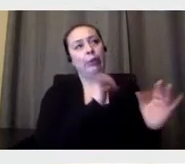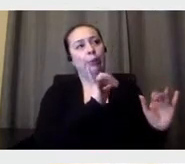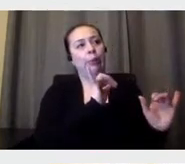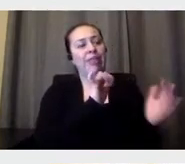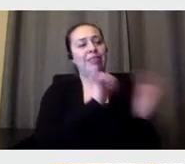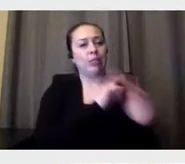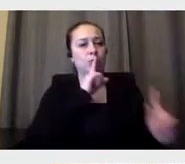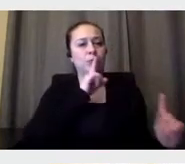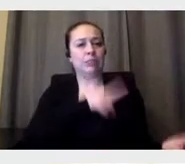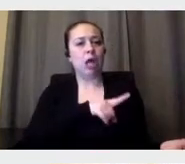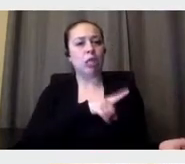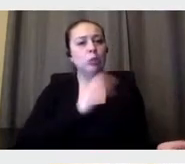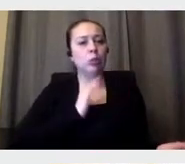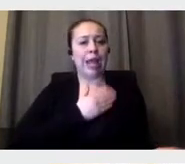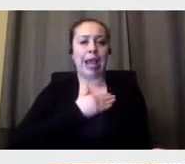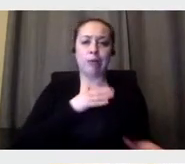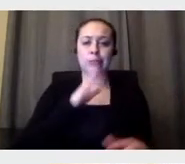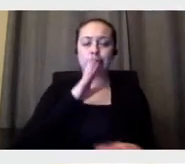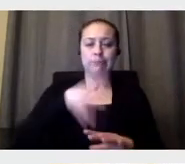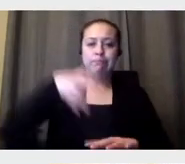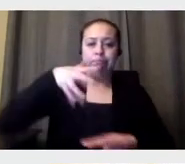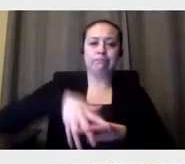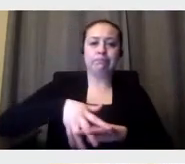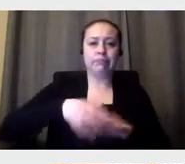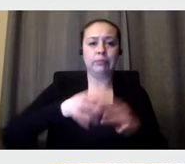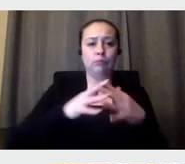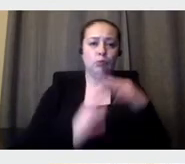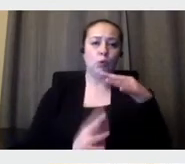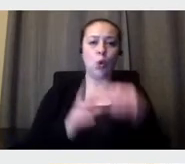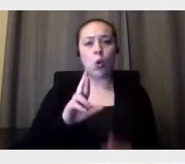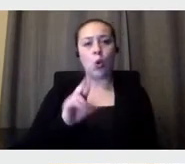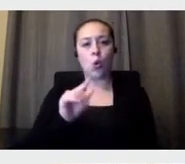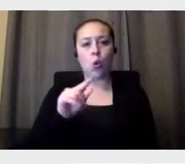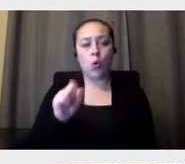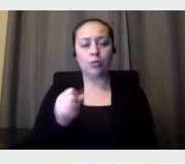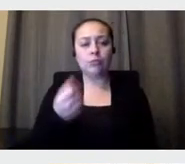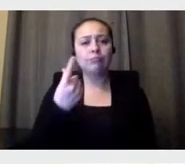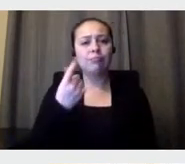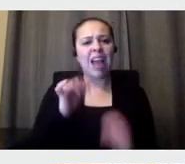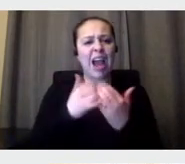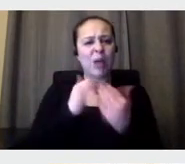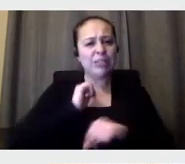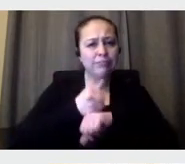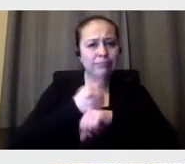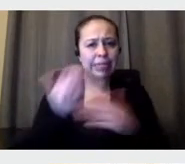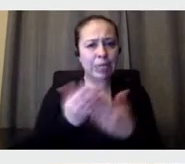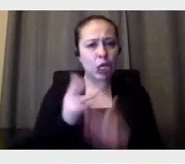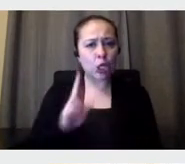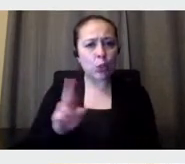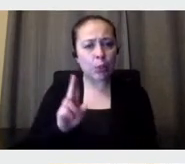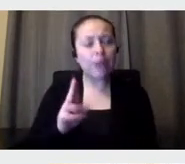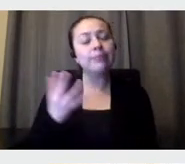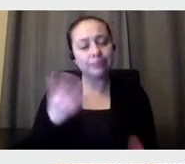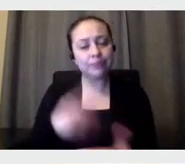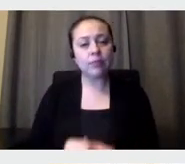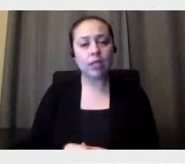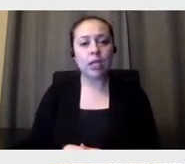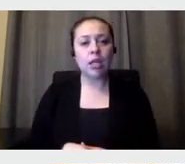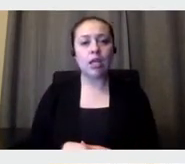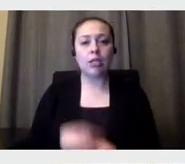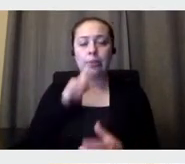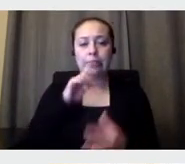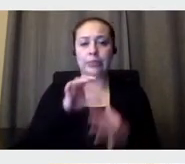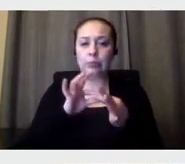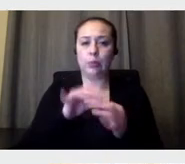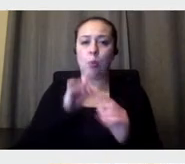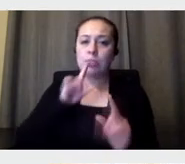our roots. Uh, how illustration got in place here in Uruguay. Um, it responds to the Cuban movement and